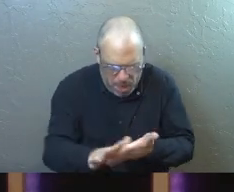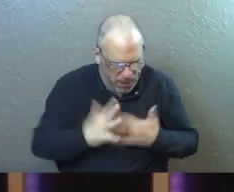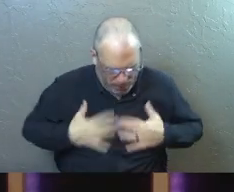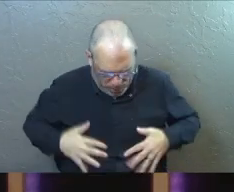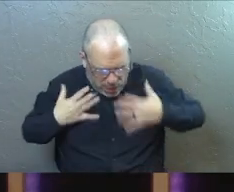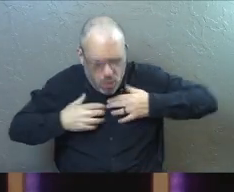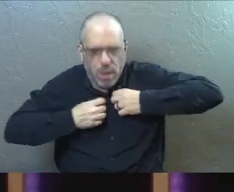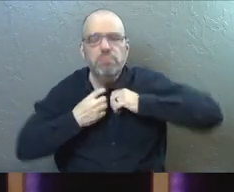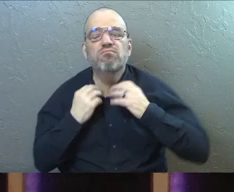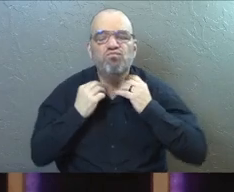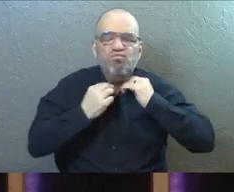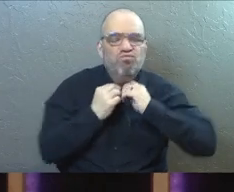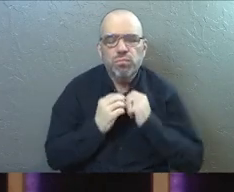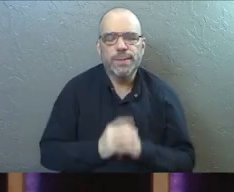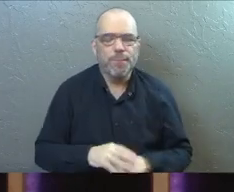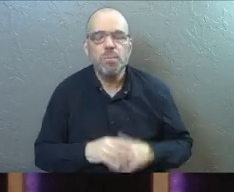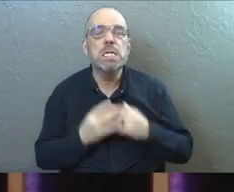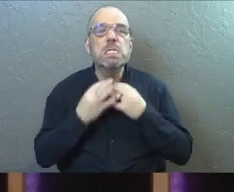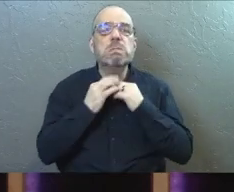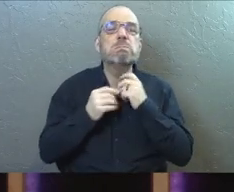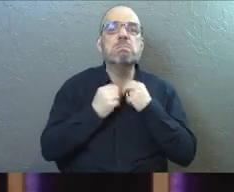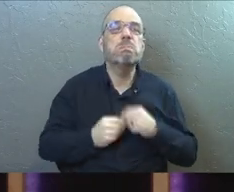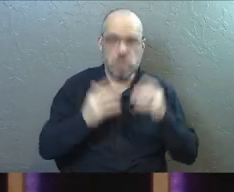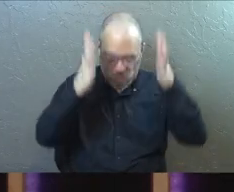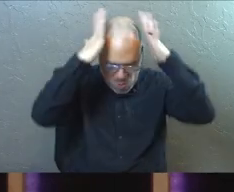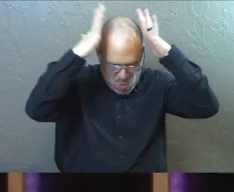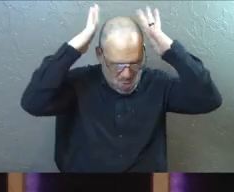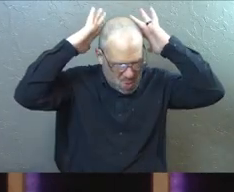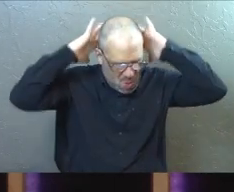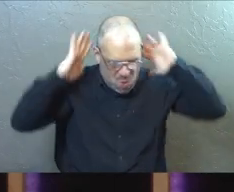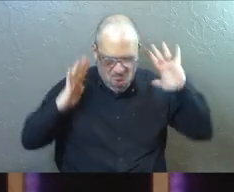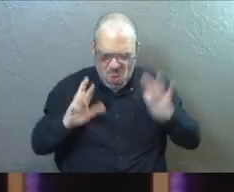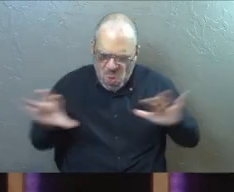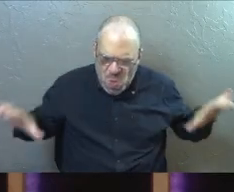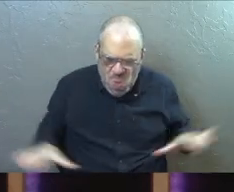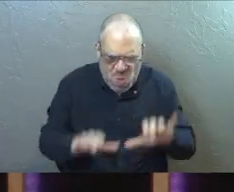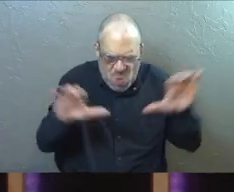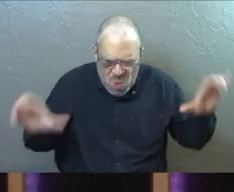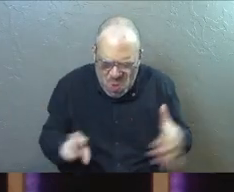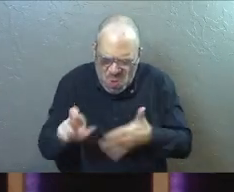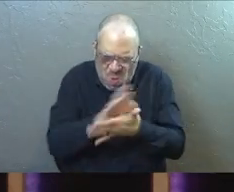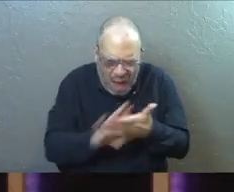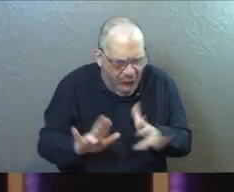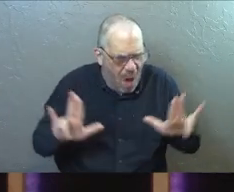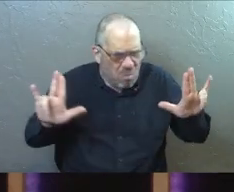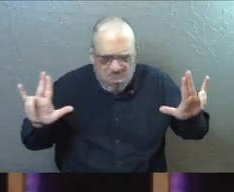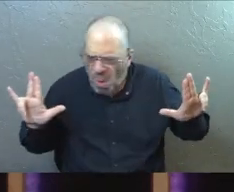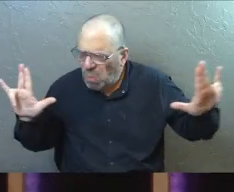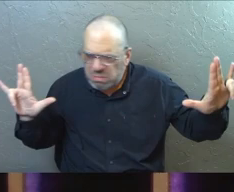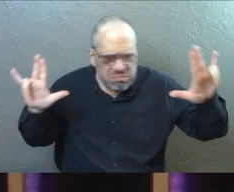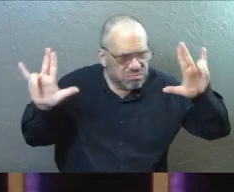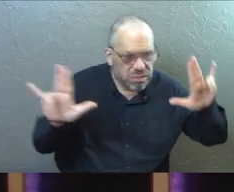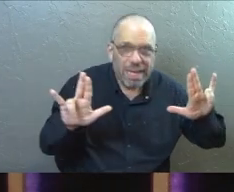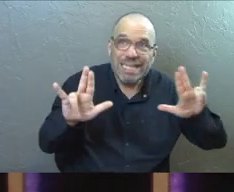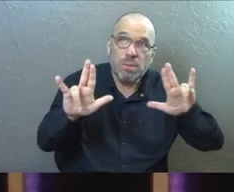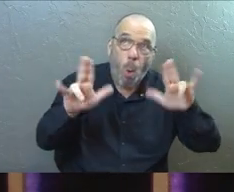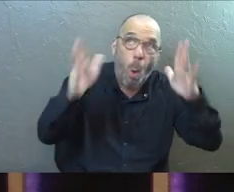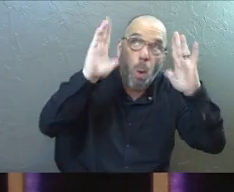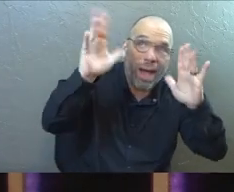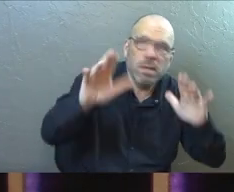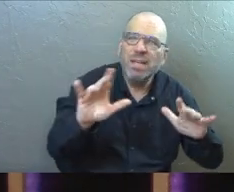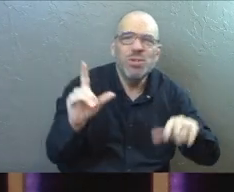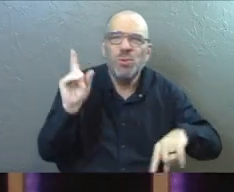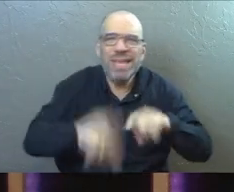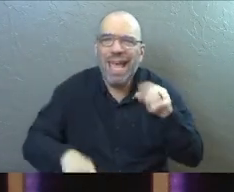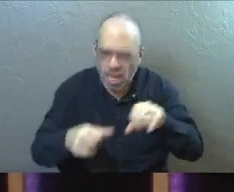ourselves up. We can't earn our way by doing enough wonderful righteousness kind of stuff in order to get God's attention.